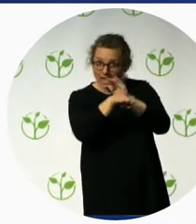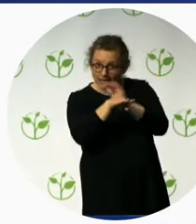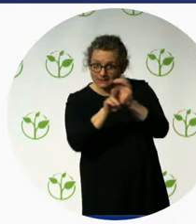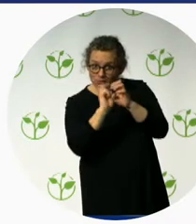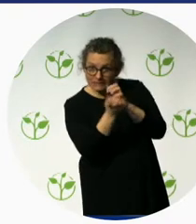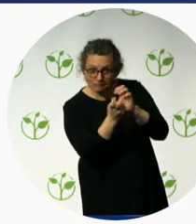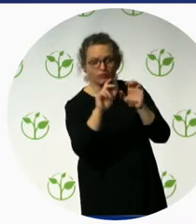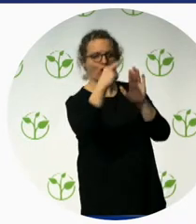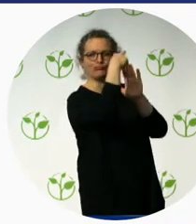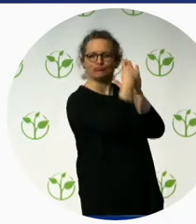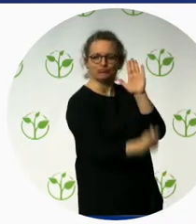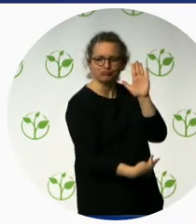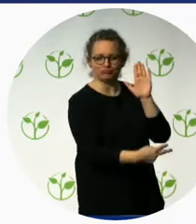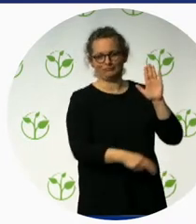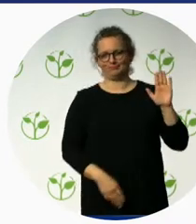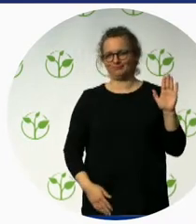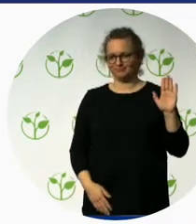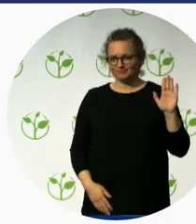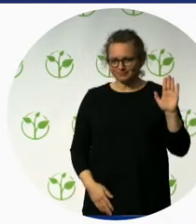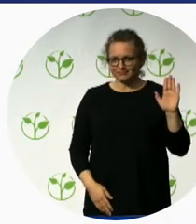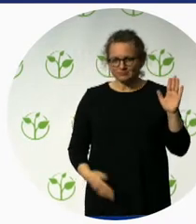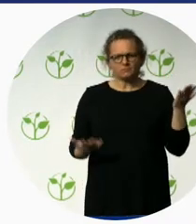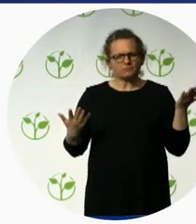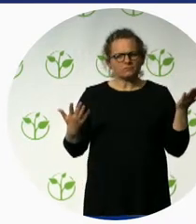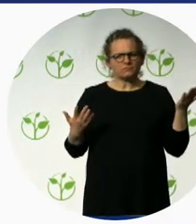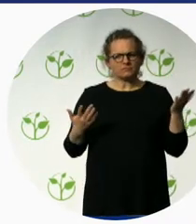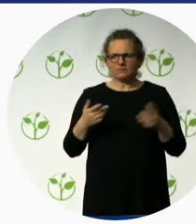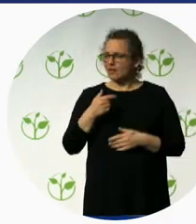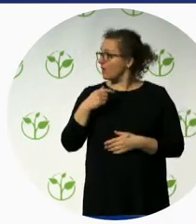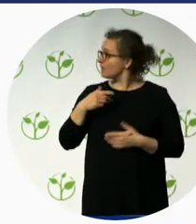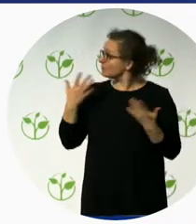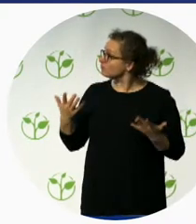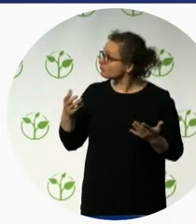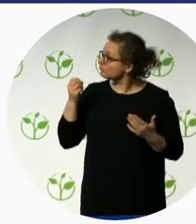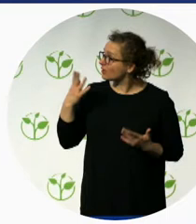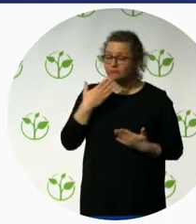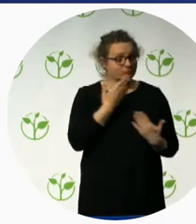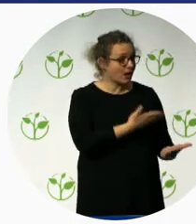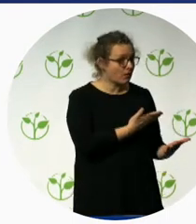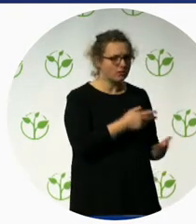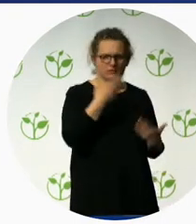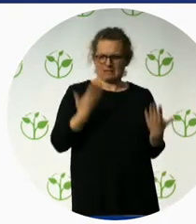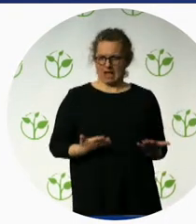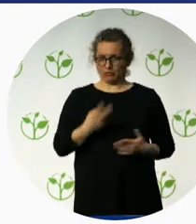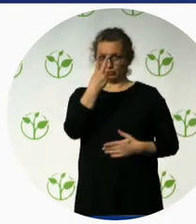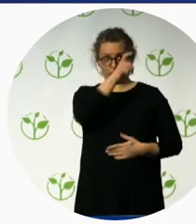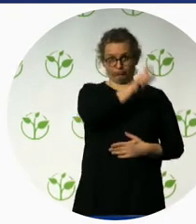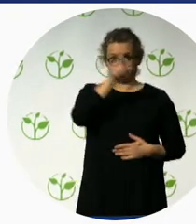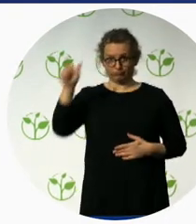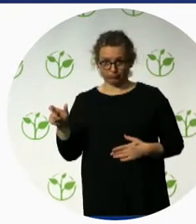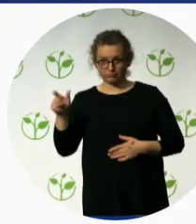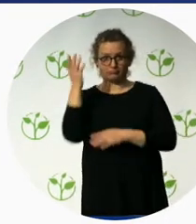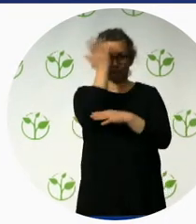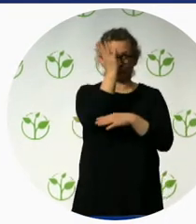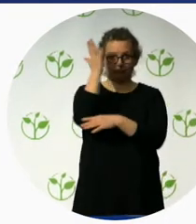go, and the next one is also a good friend, Sylvana Lakis from Lebanon. She's the president of the